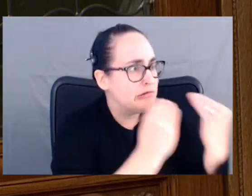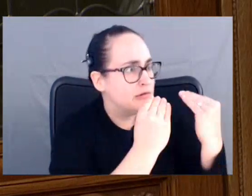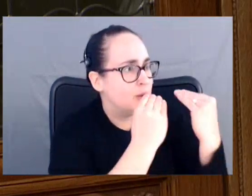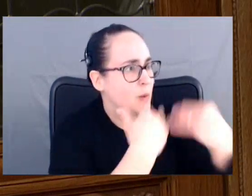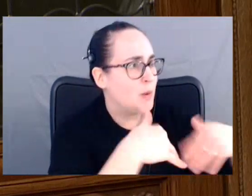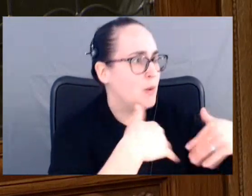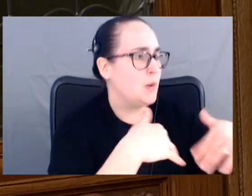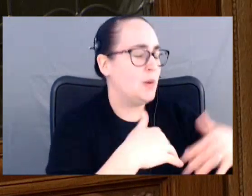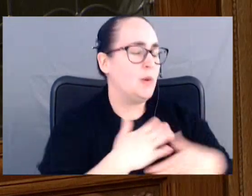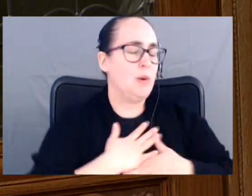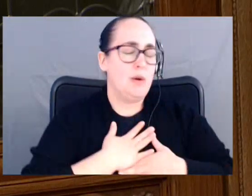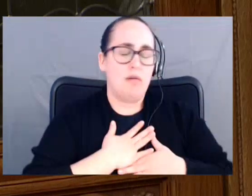have known him. showed said, to He made Thank